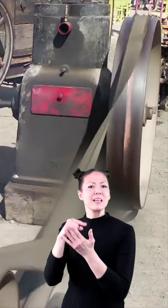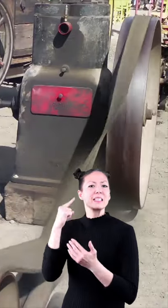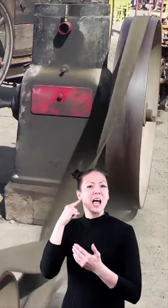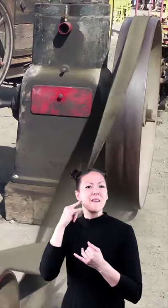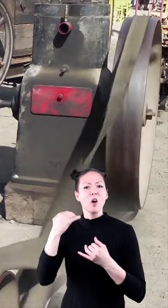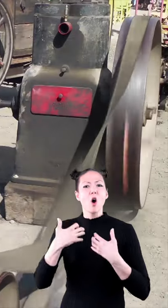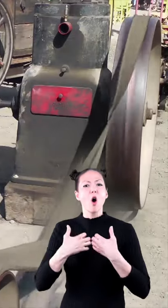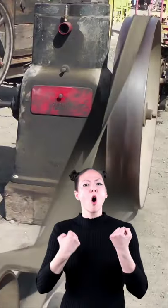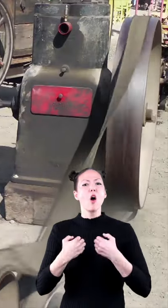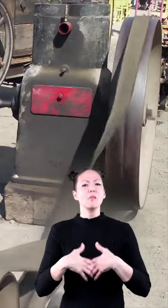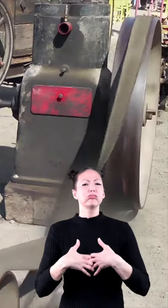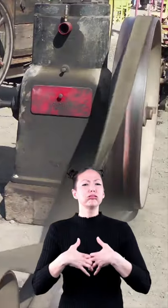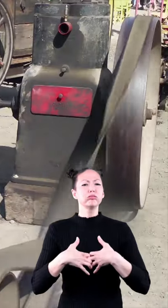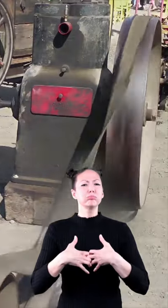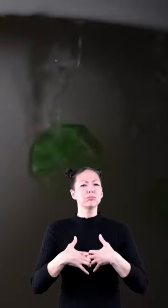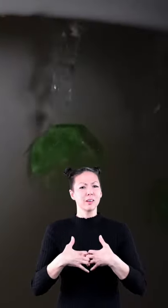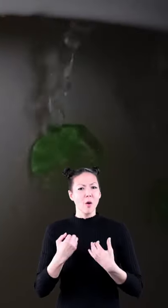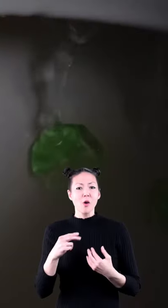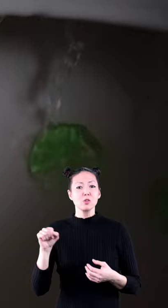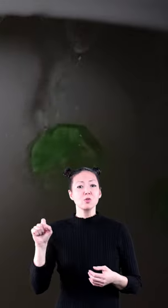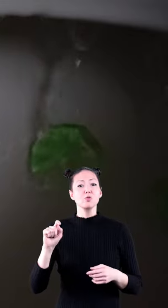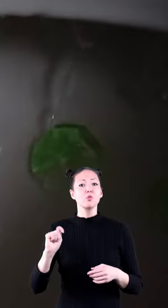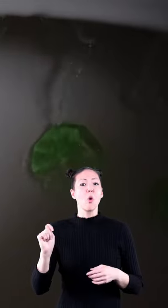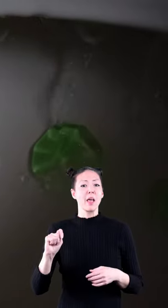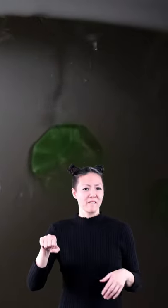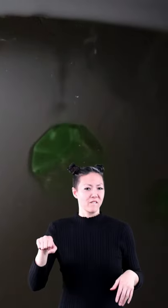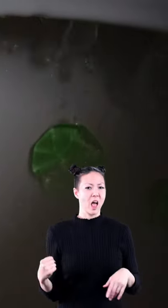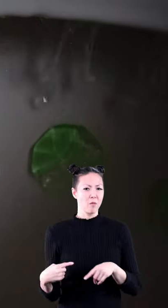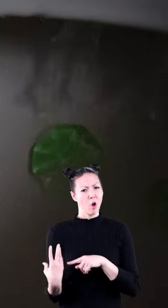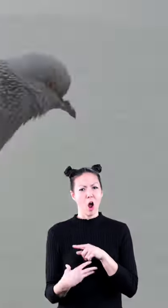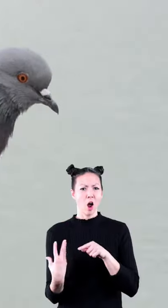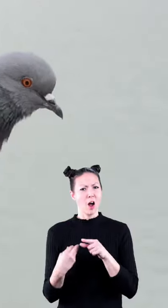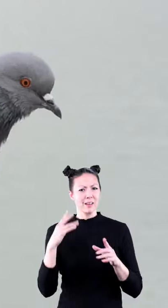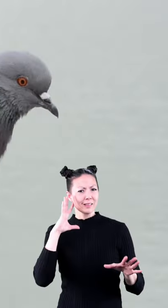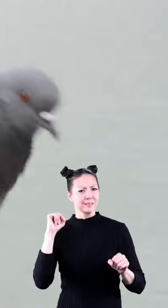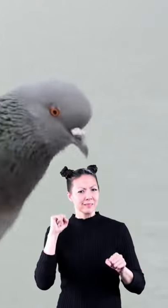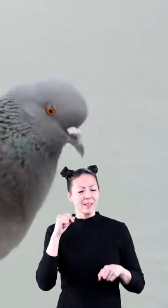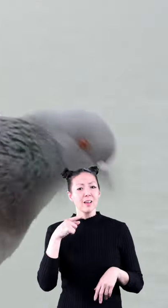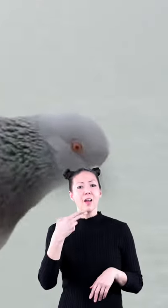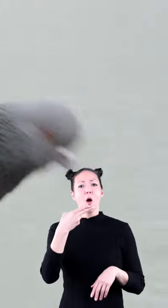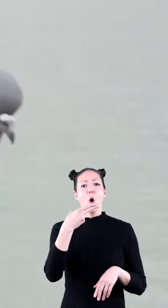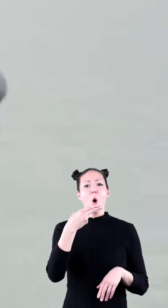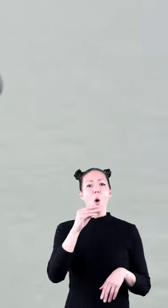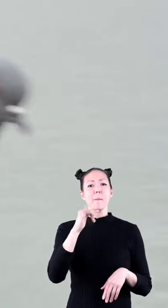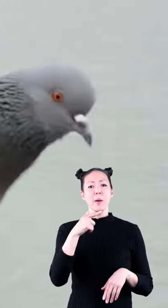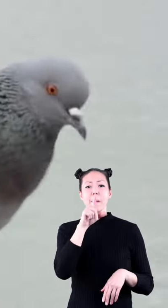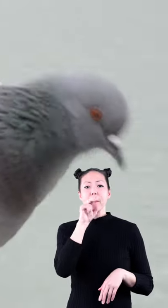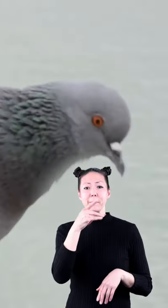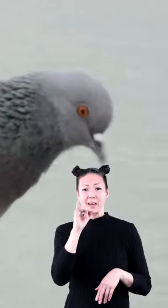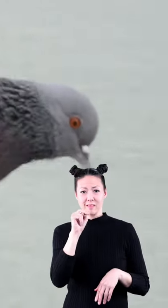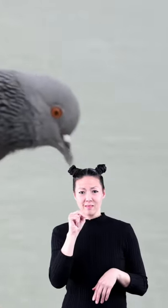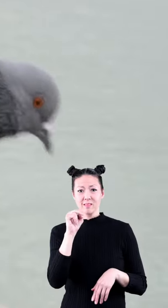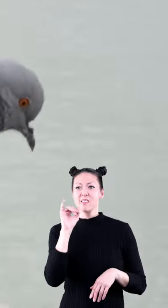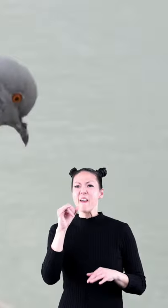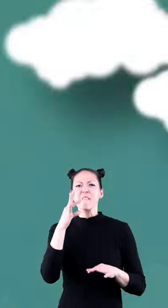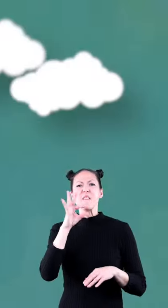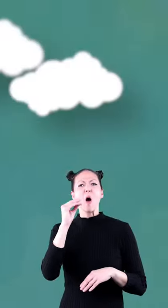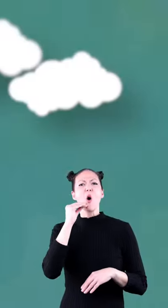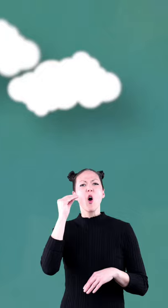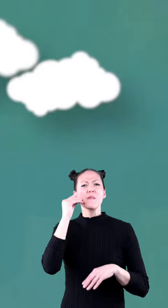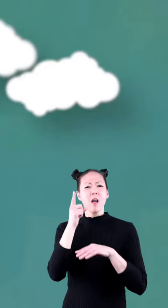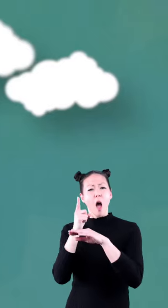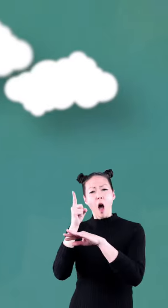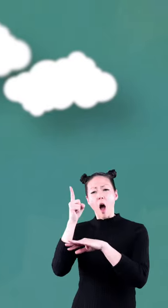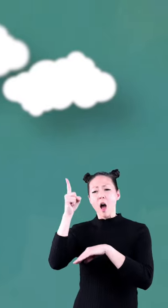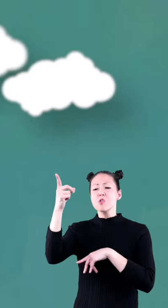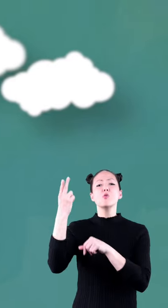mimic sound like a car's engine or a toilet flushing homing pigeons can find their way back home they were